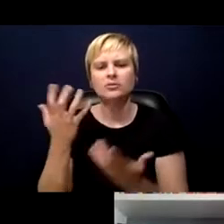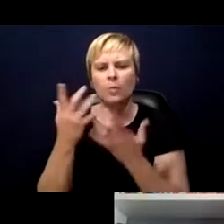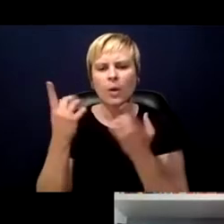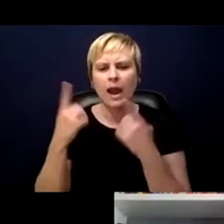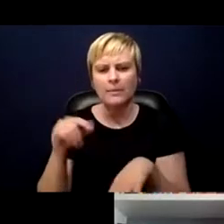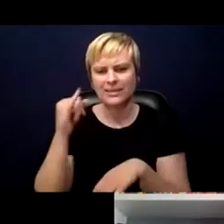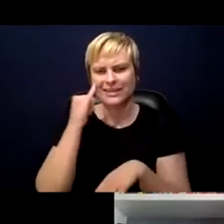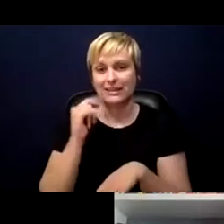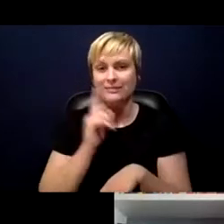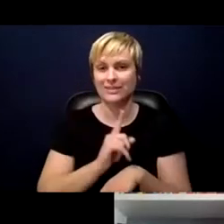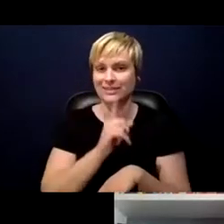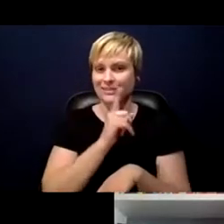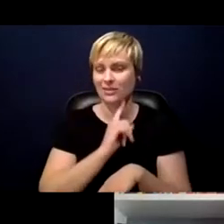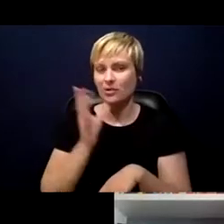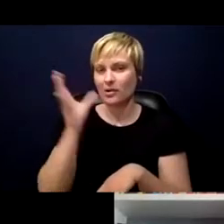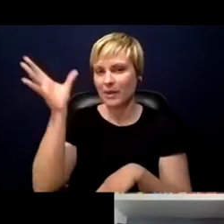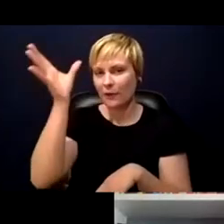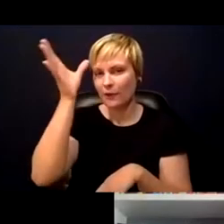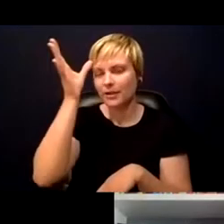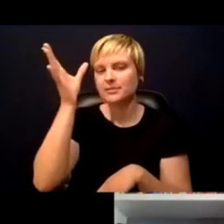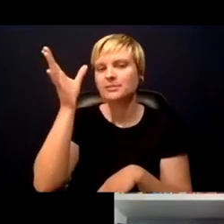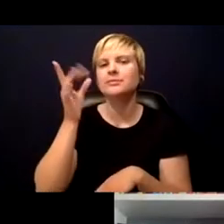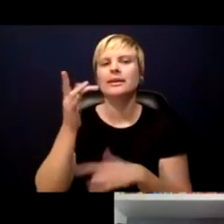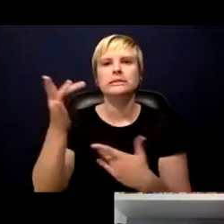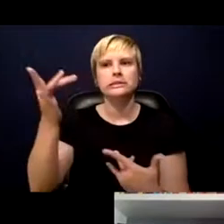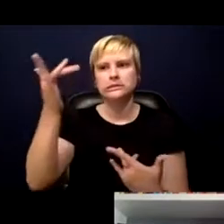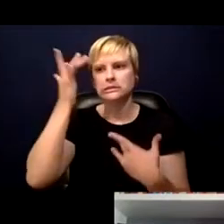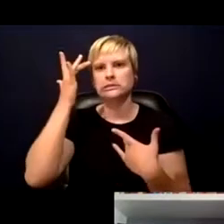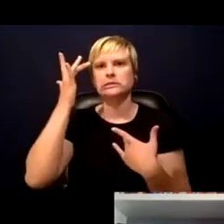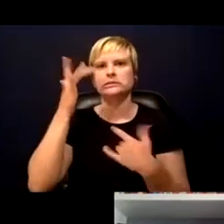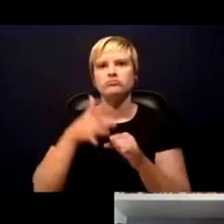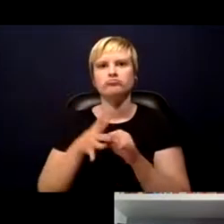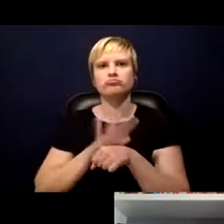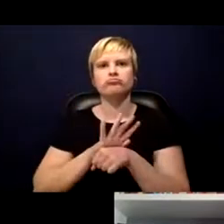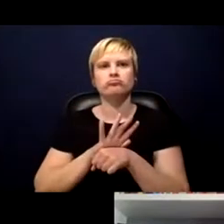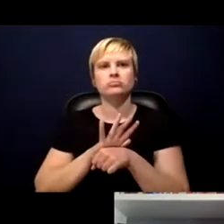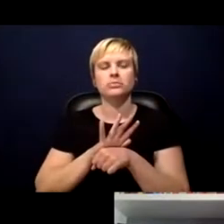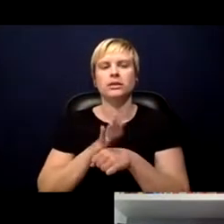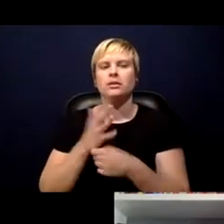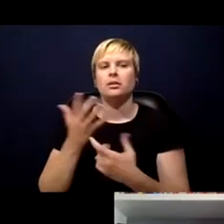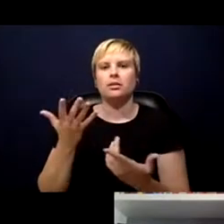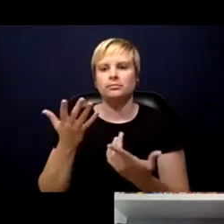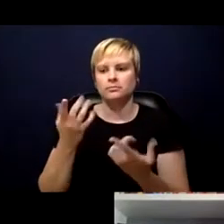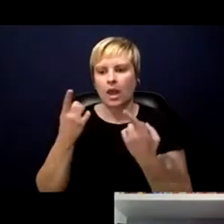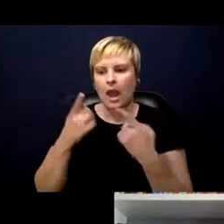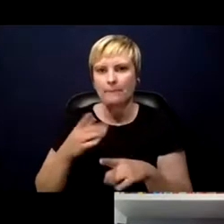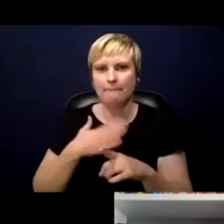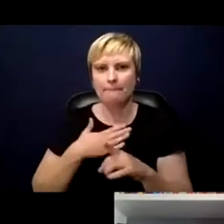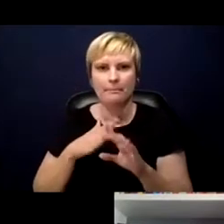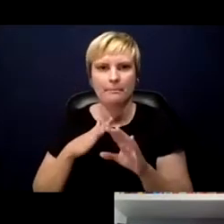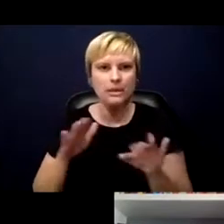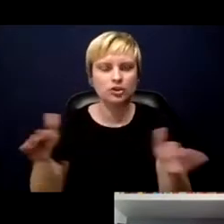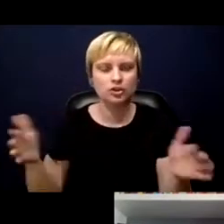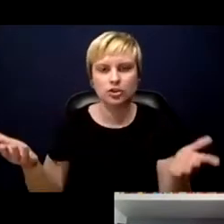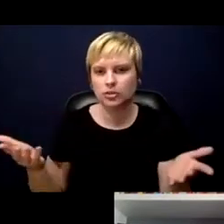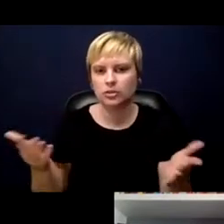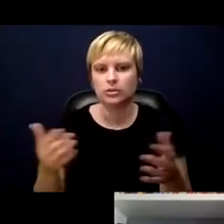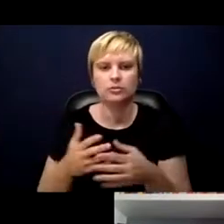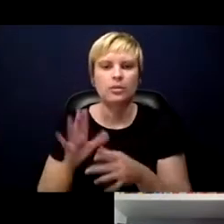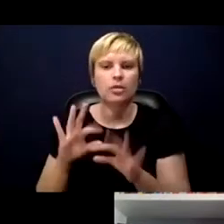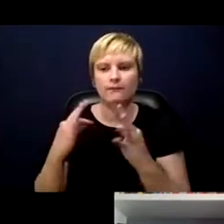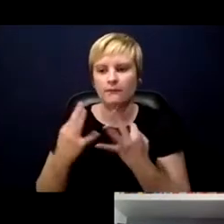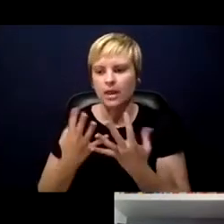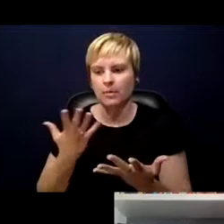single parent and they get COVID-19 and they've had worries about what will happen to their children or their family